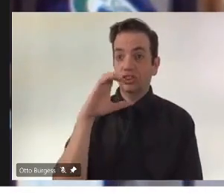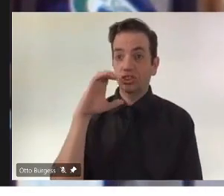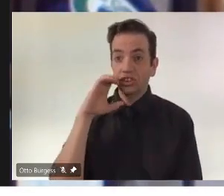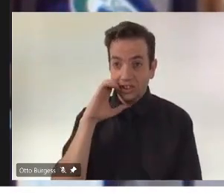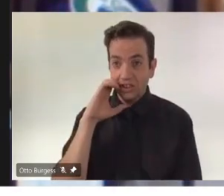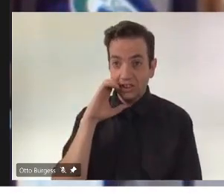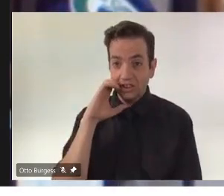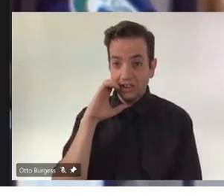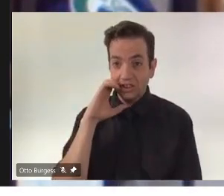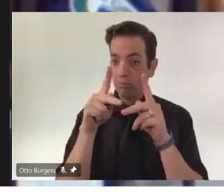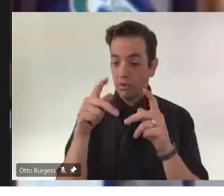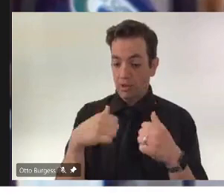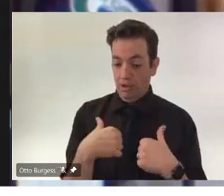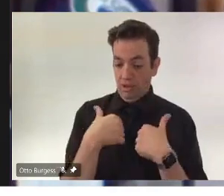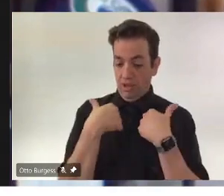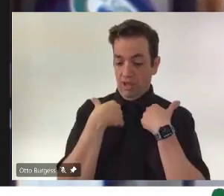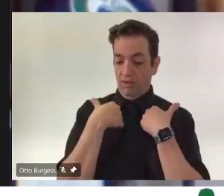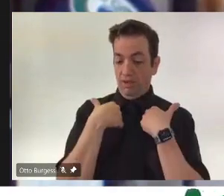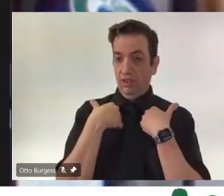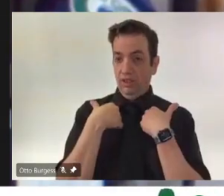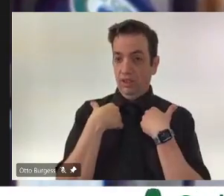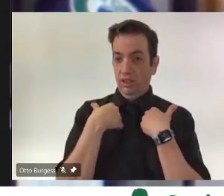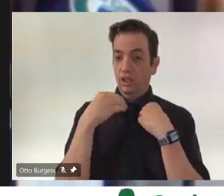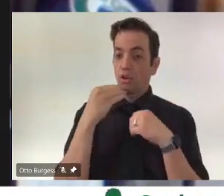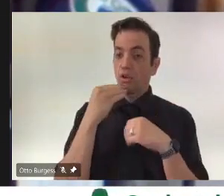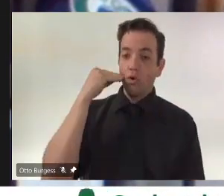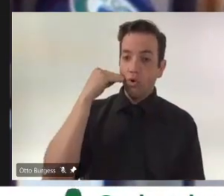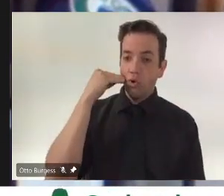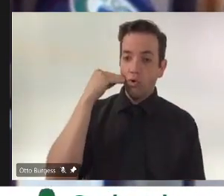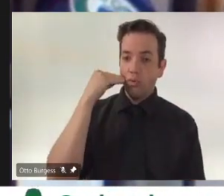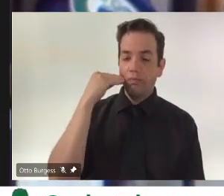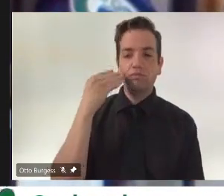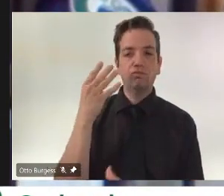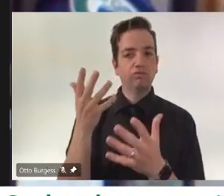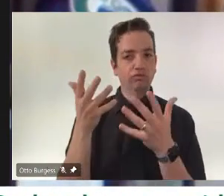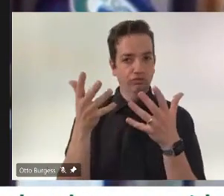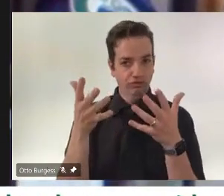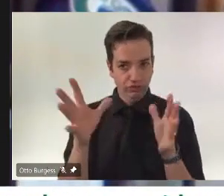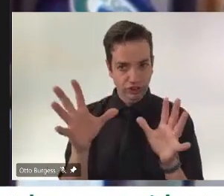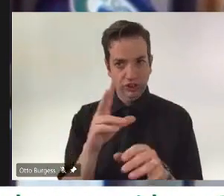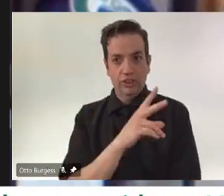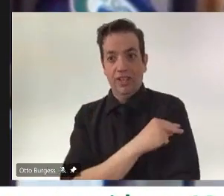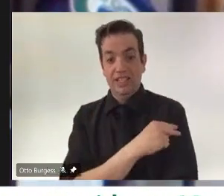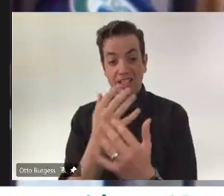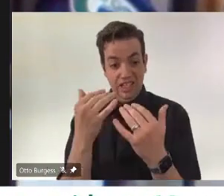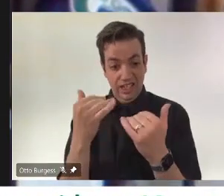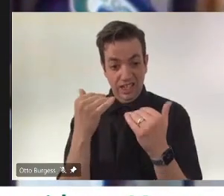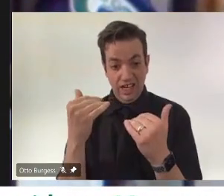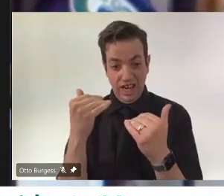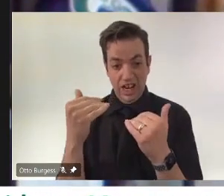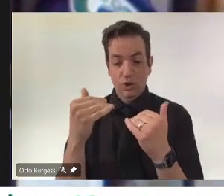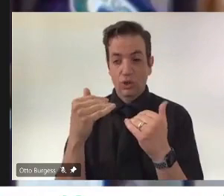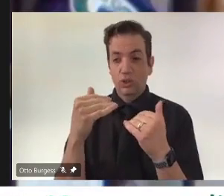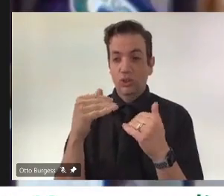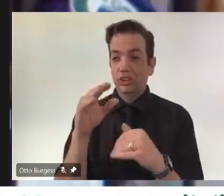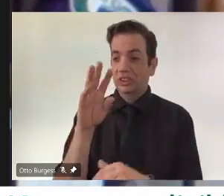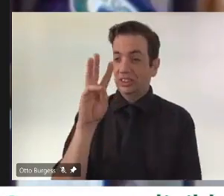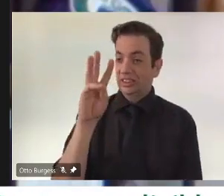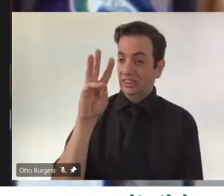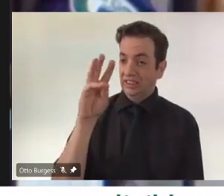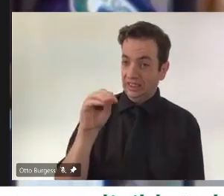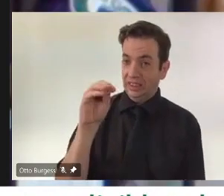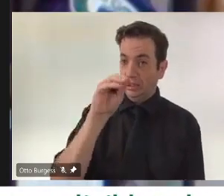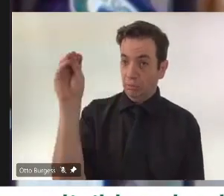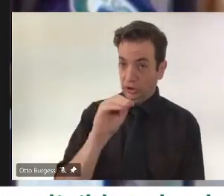because over 60% of all Saskatchewan adults have now received at least their first shot, we are able to further ease